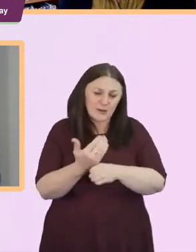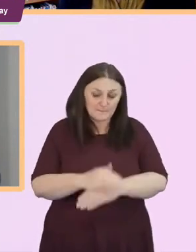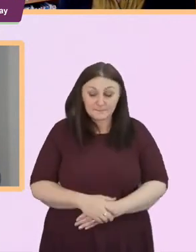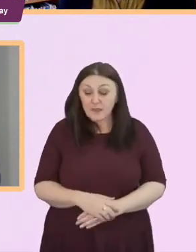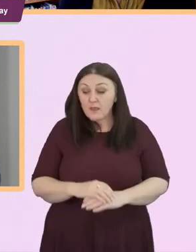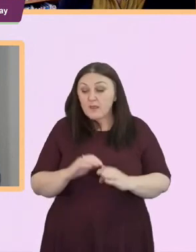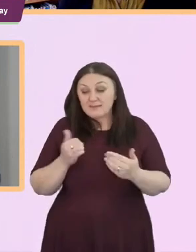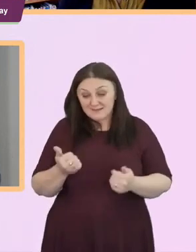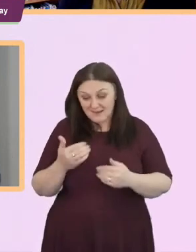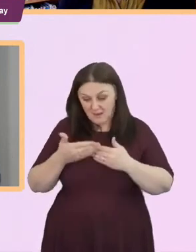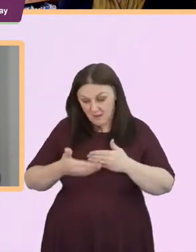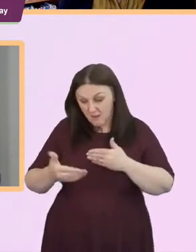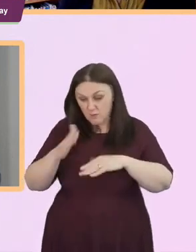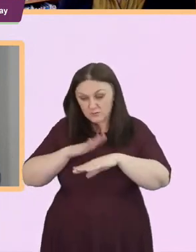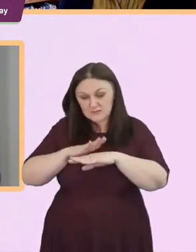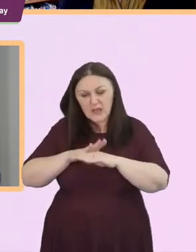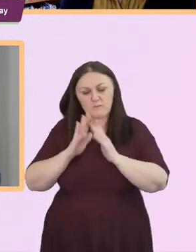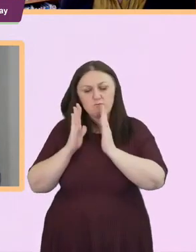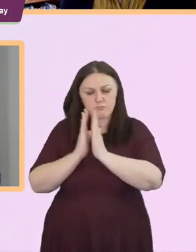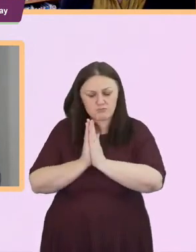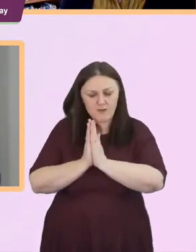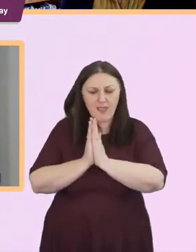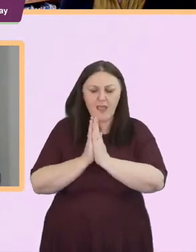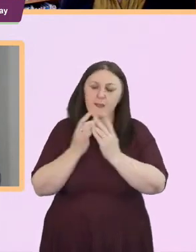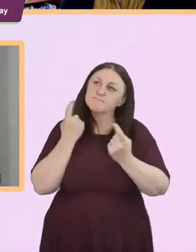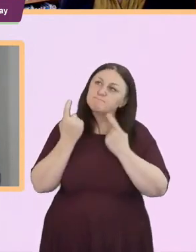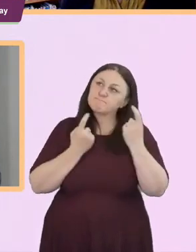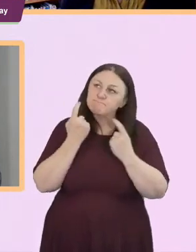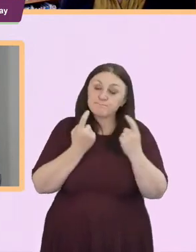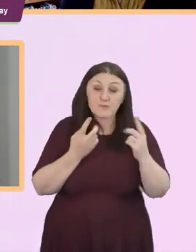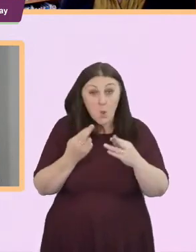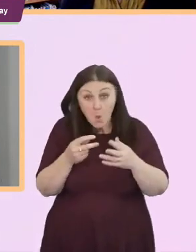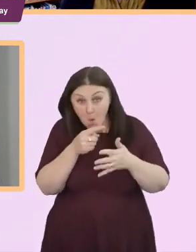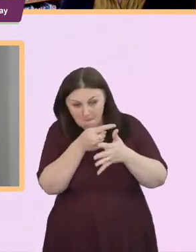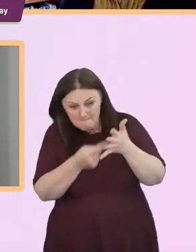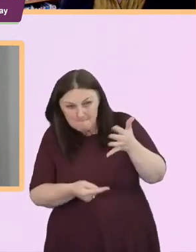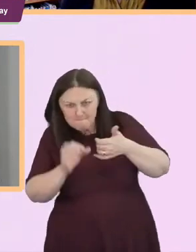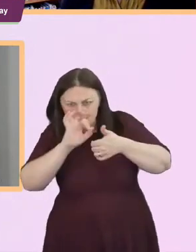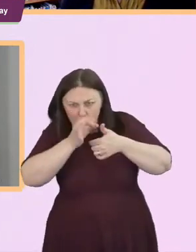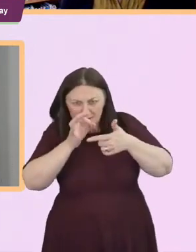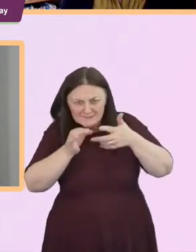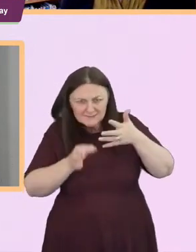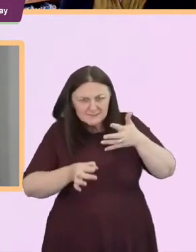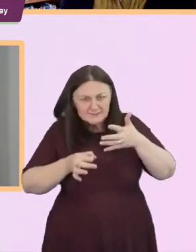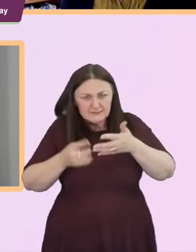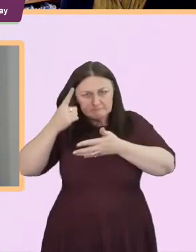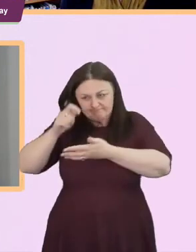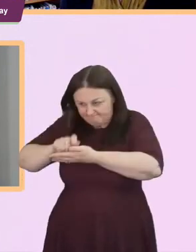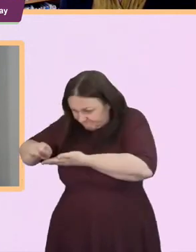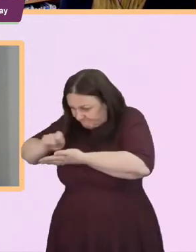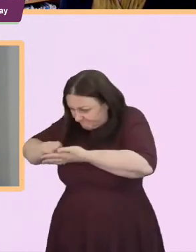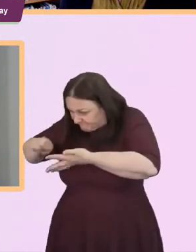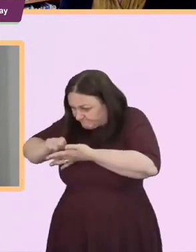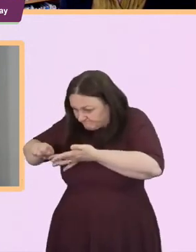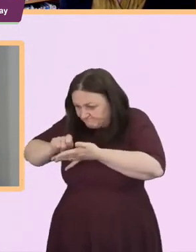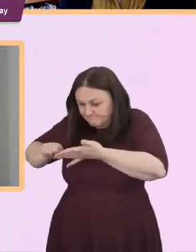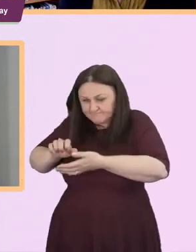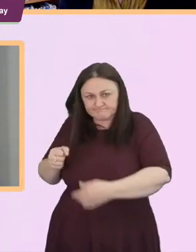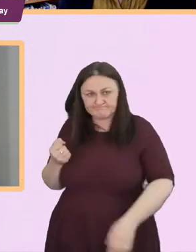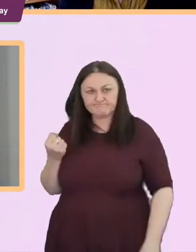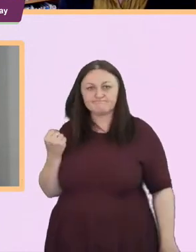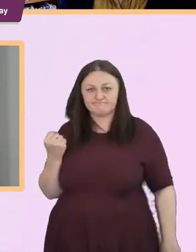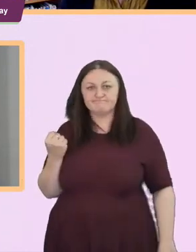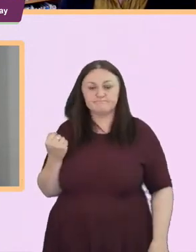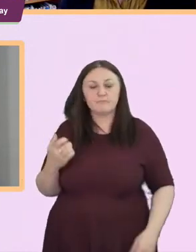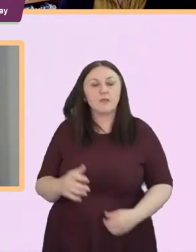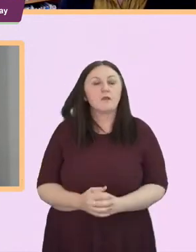and prayer to finish um i hope you were making notes of the action points um what we'll do is we'll have a few moments